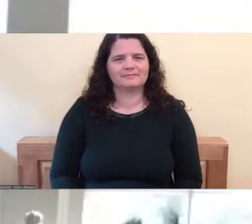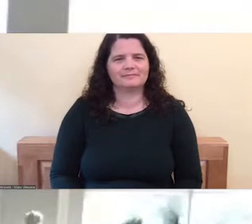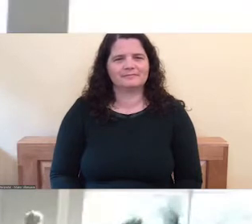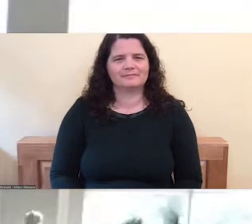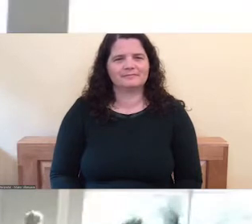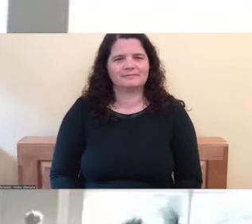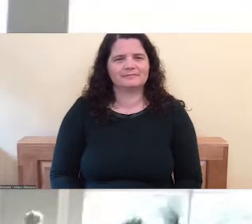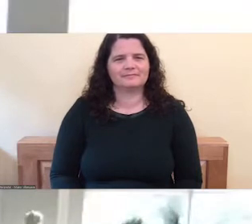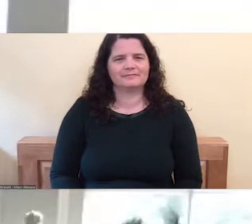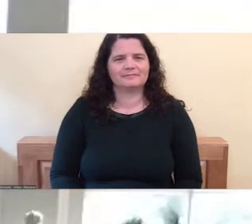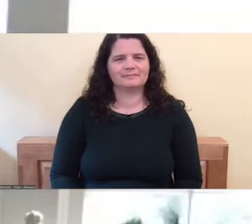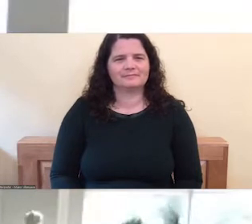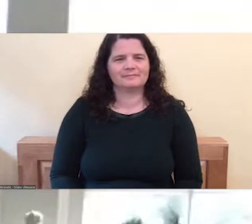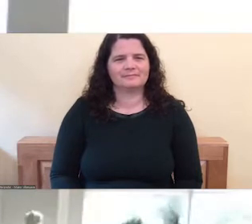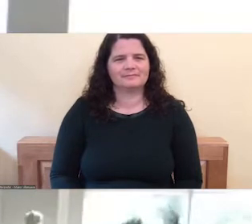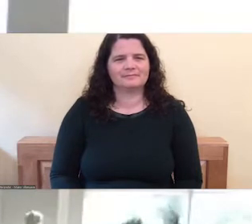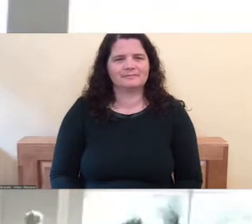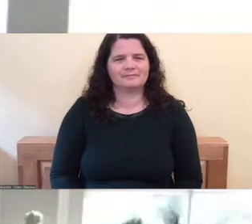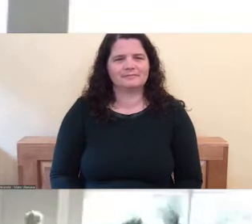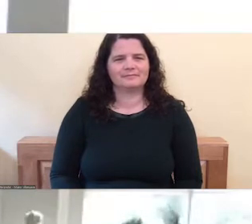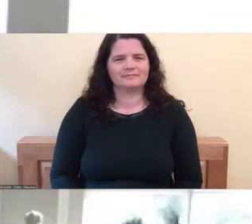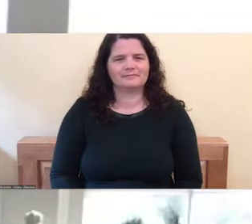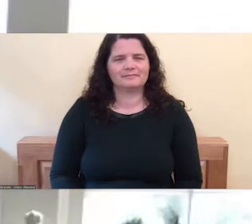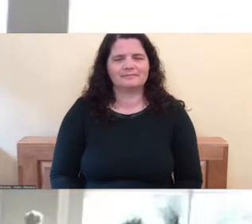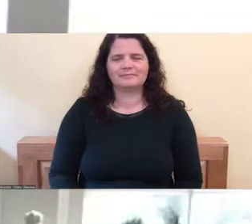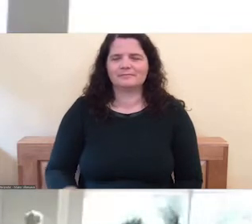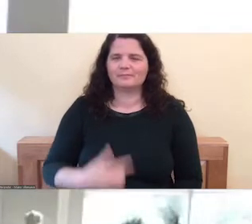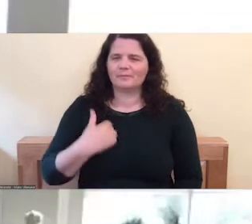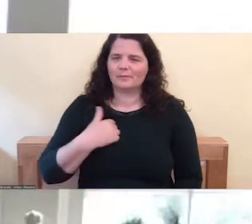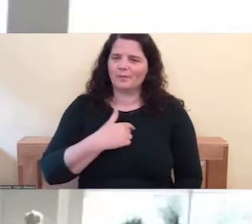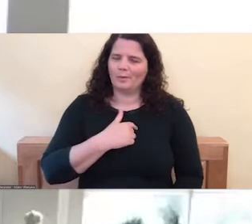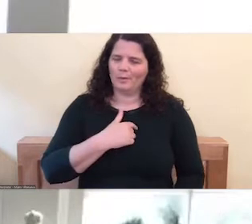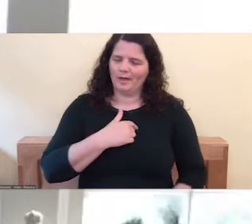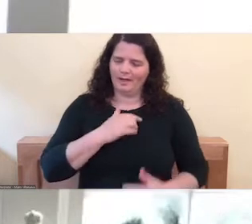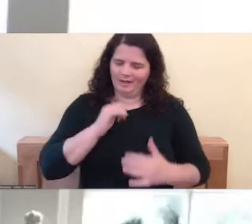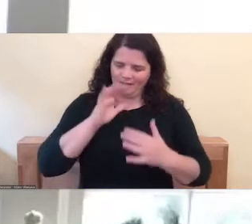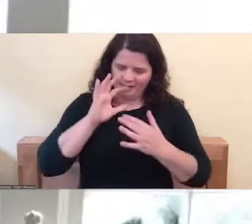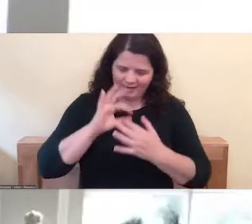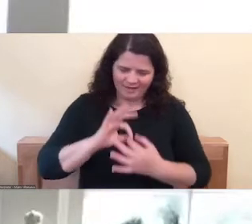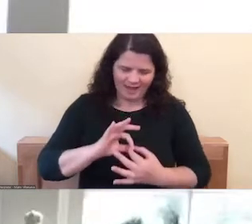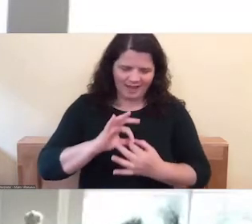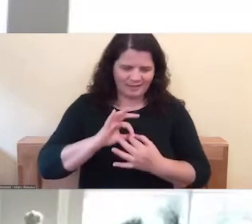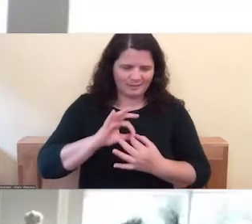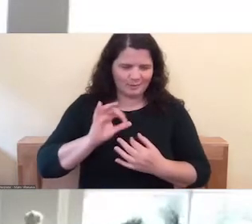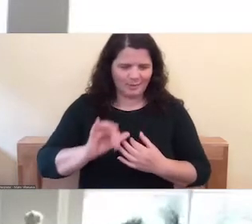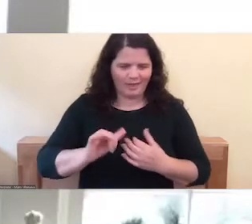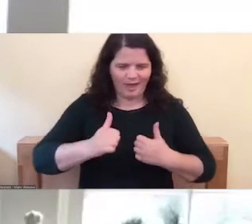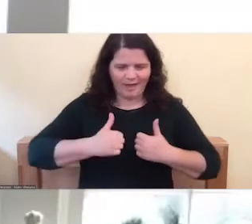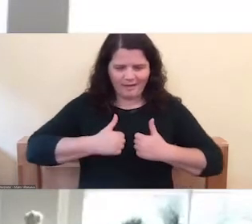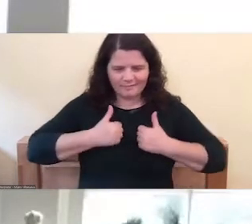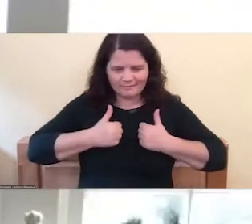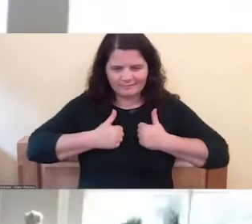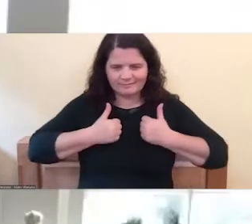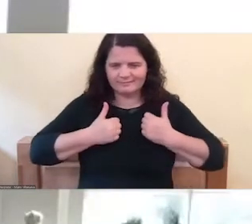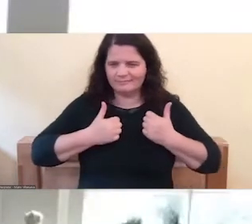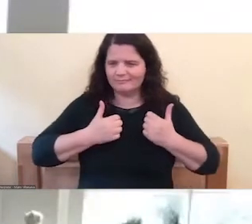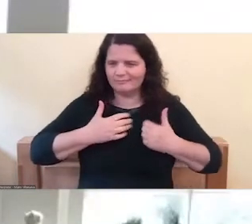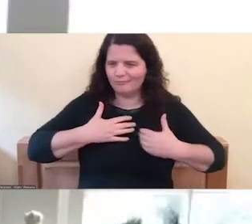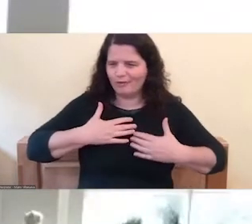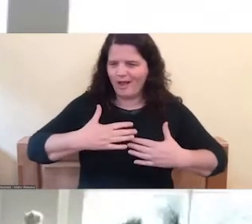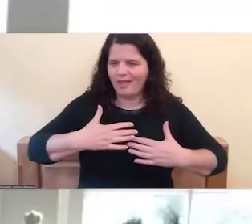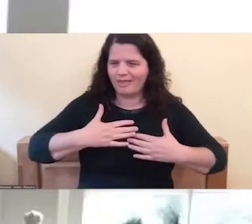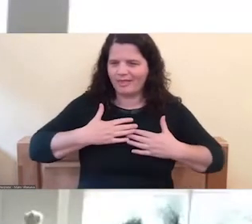And when we connect with this vitality and aliveness of the breath, we can also